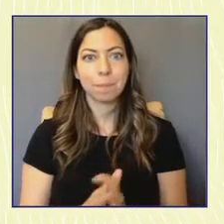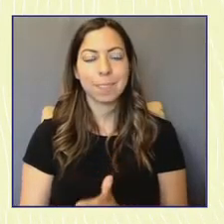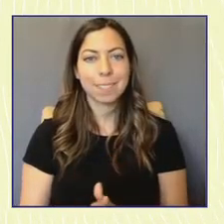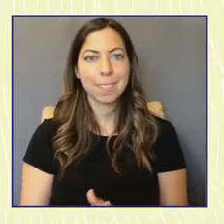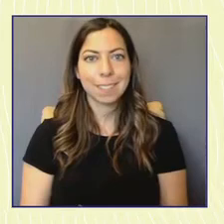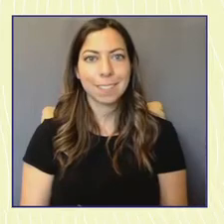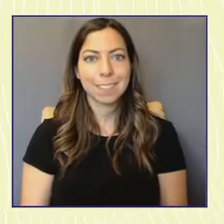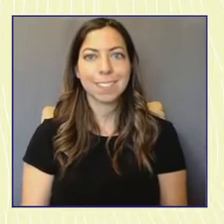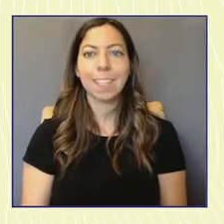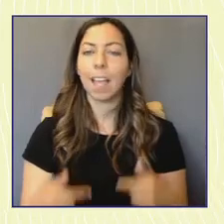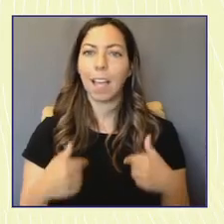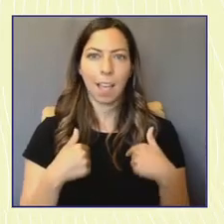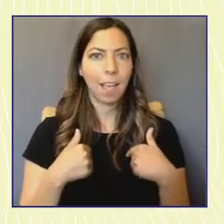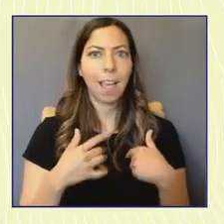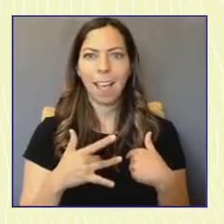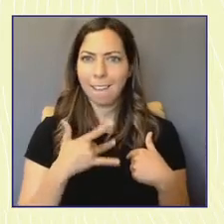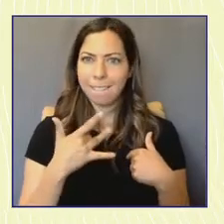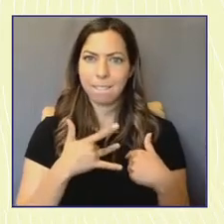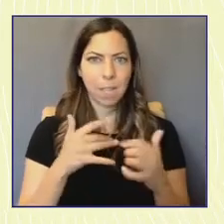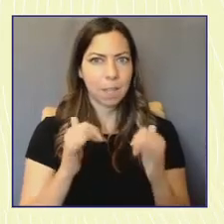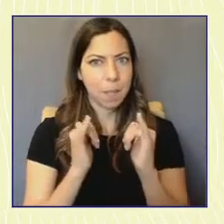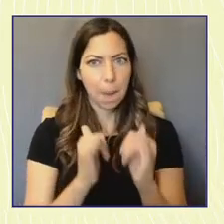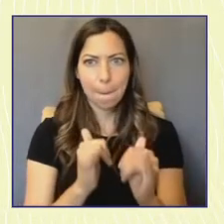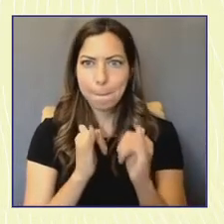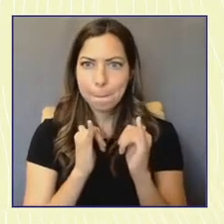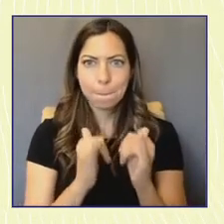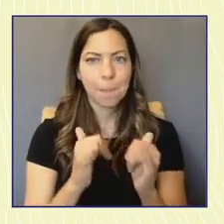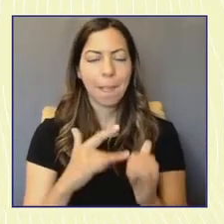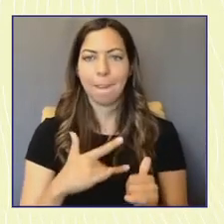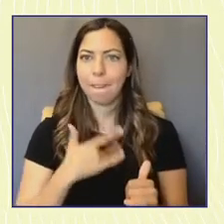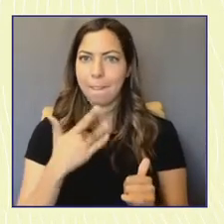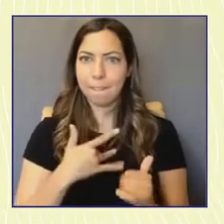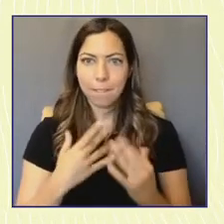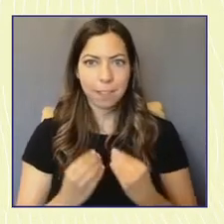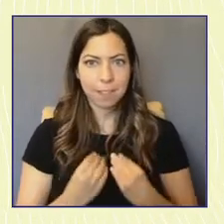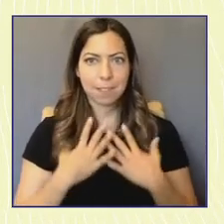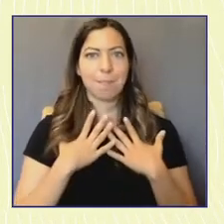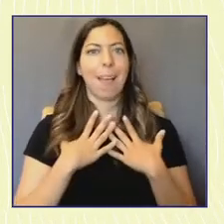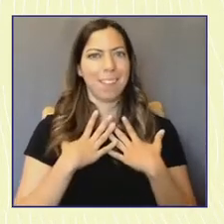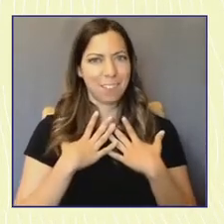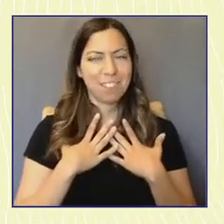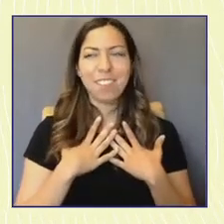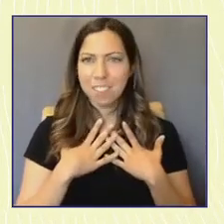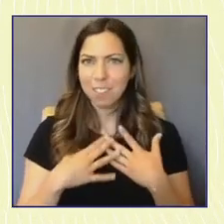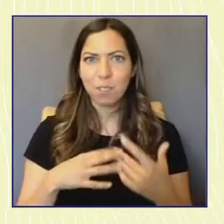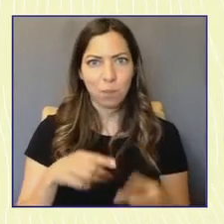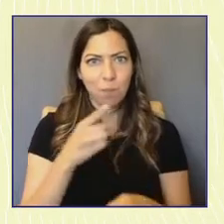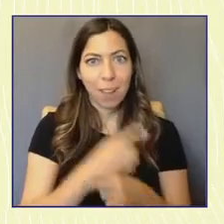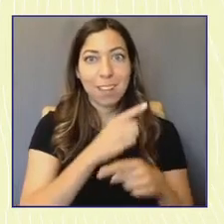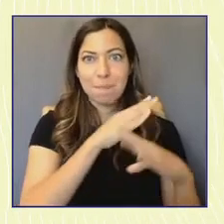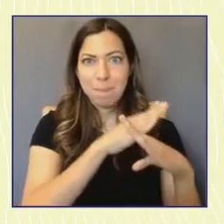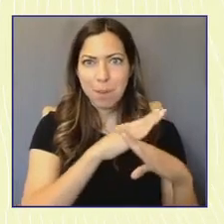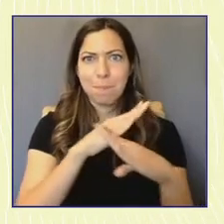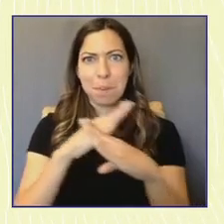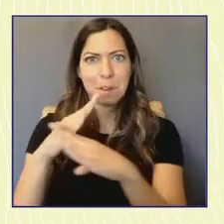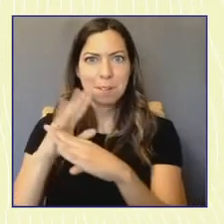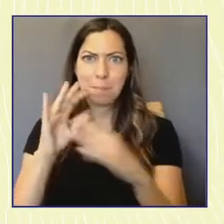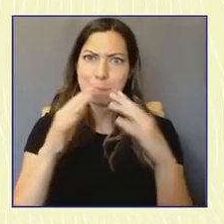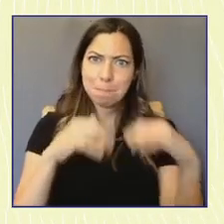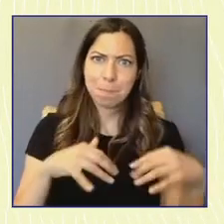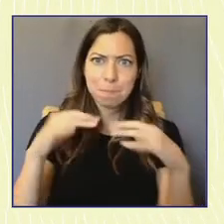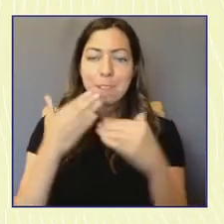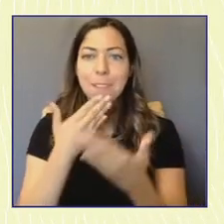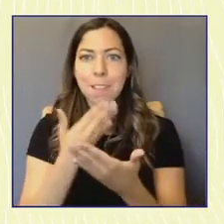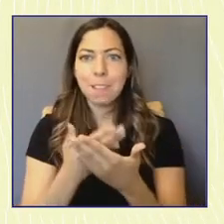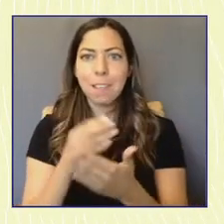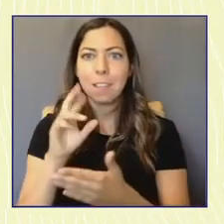I feel likewise inspired and I agree we got to get those barriers out of their way. Thank you to Dana Cunningham, to Rashid